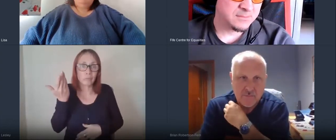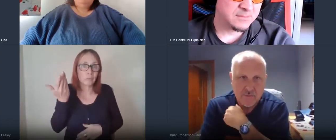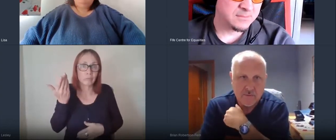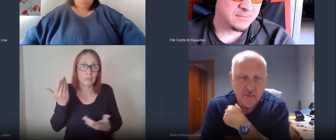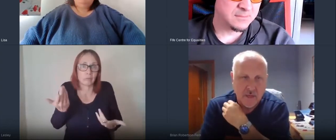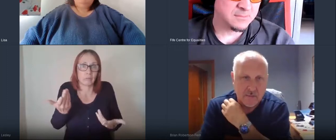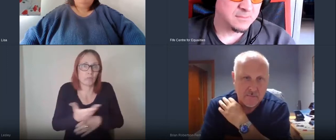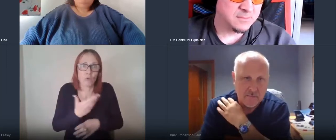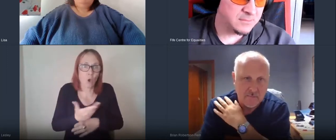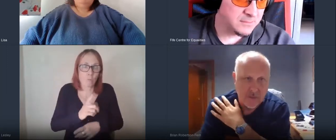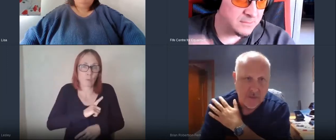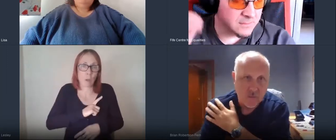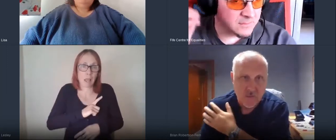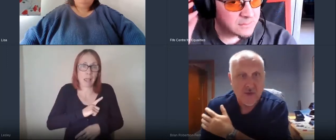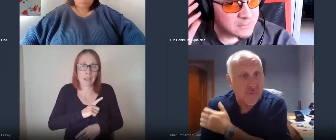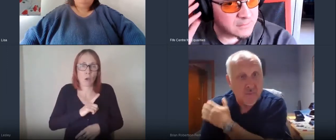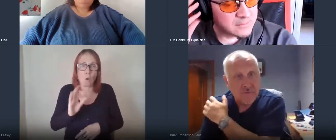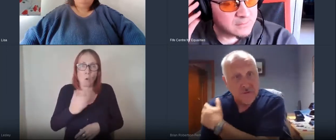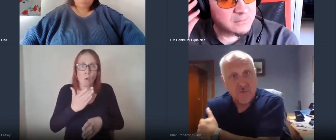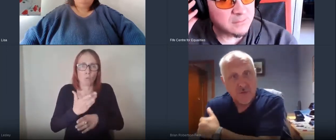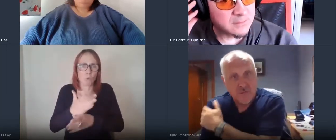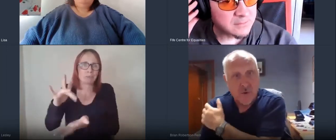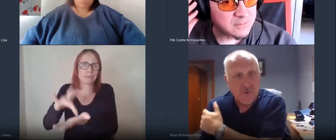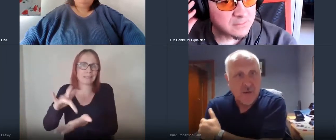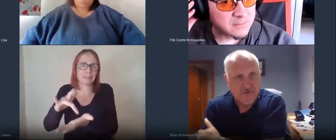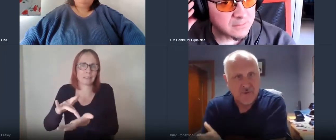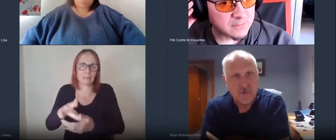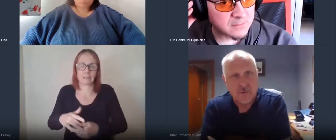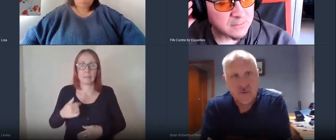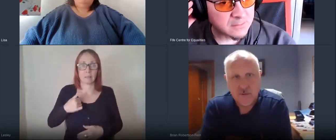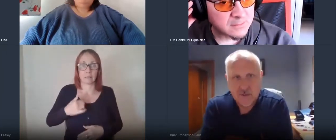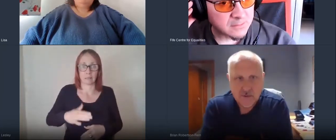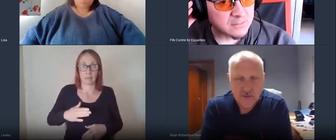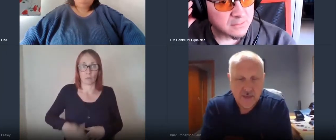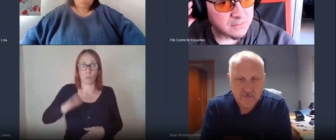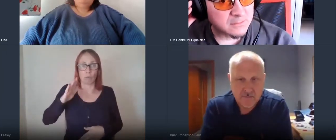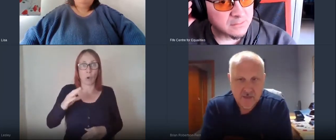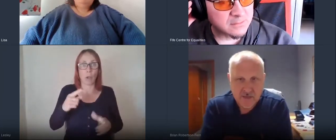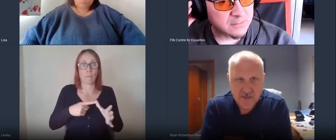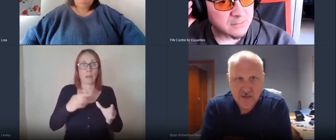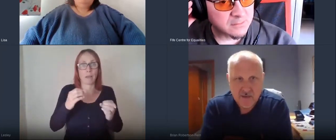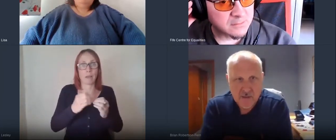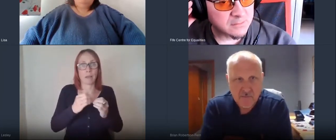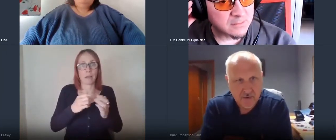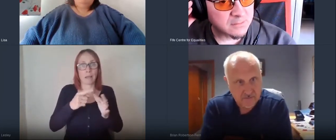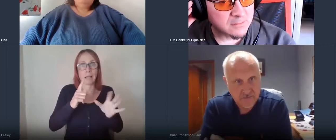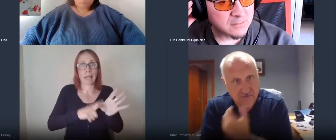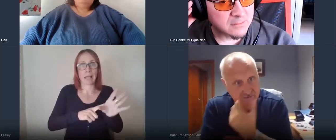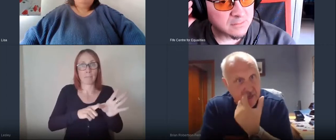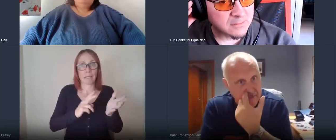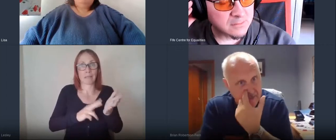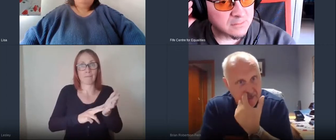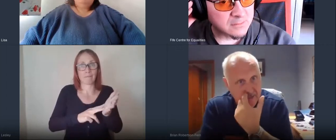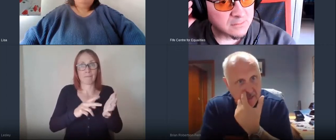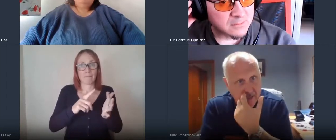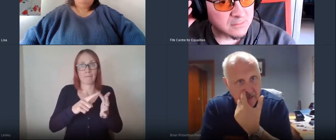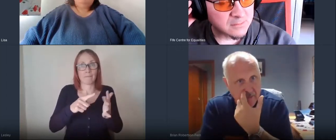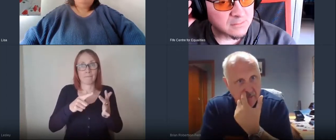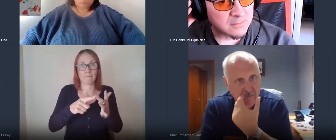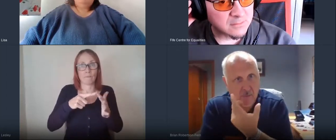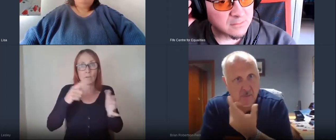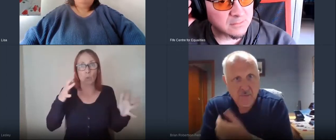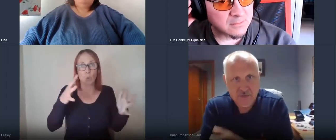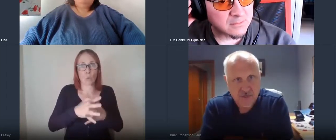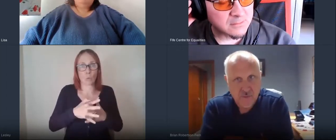up um within an impoverished community i was brought up an abbey view um and i and remember tough times um